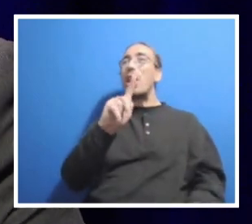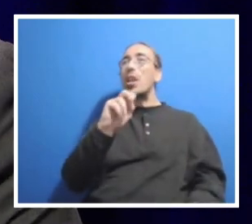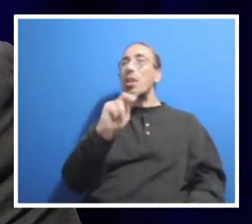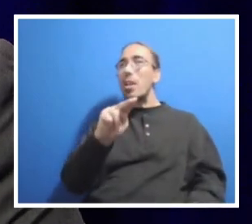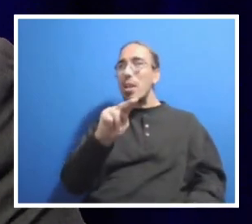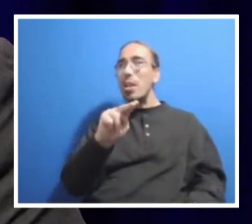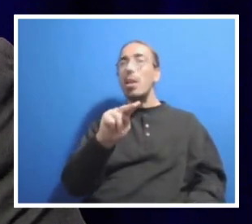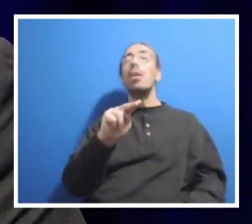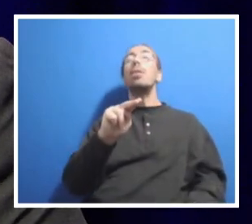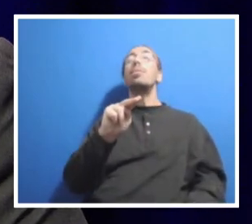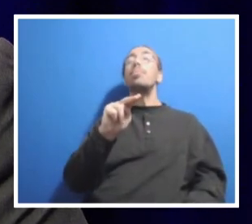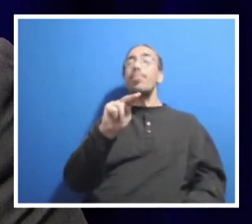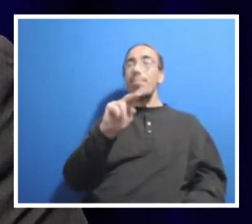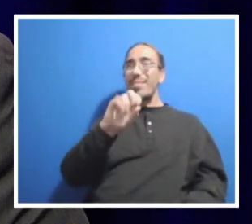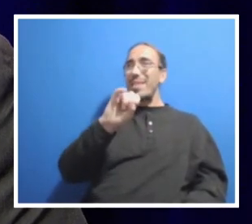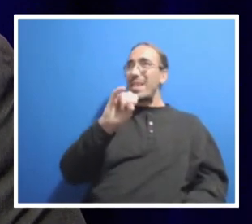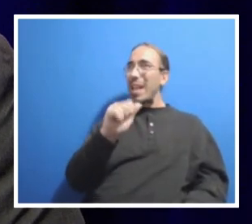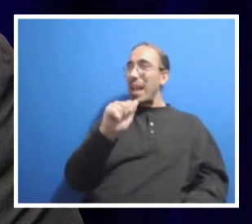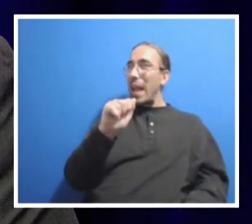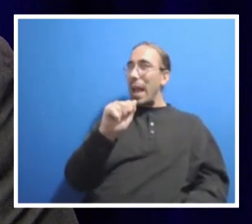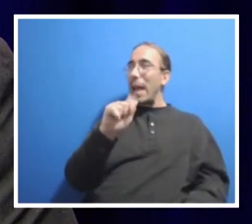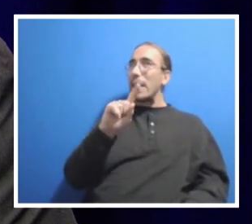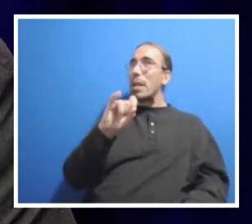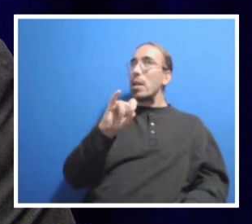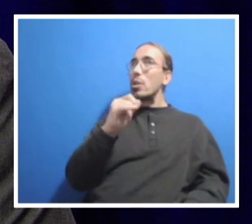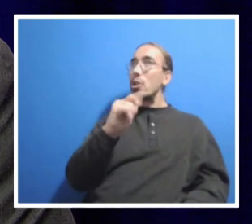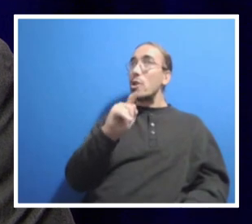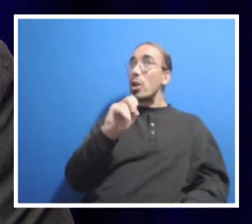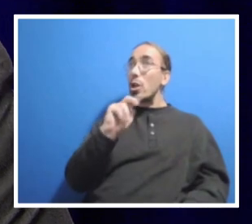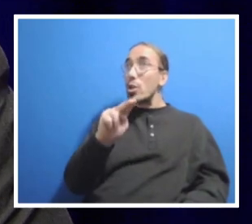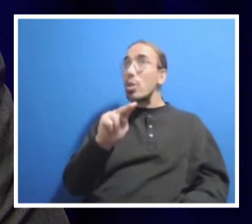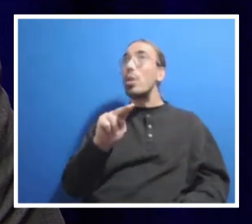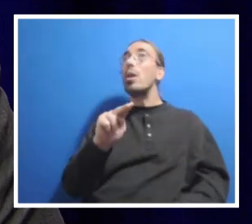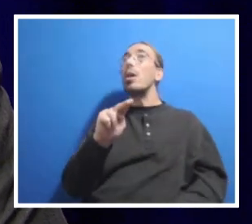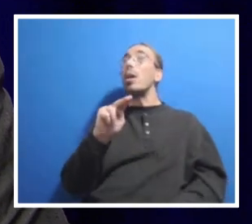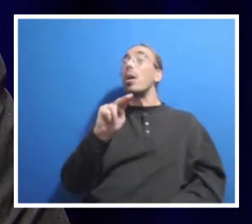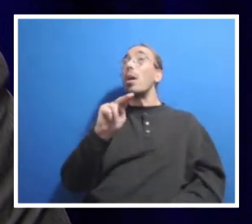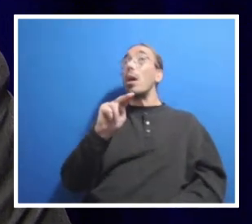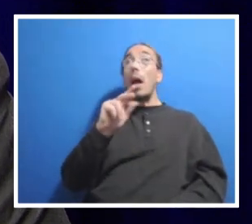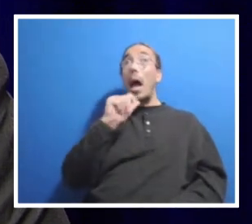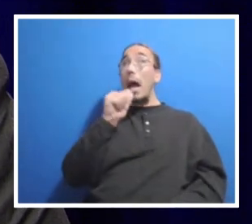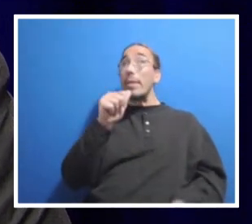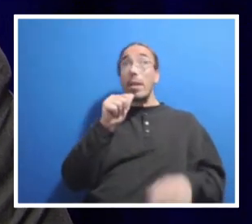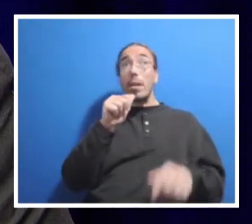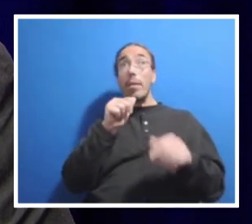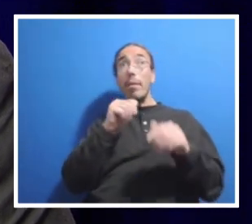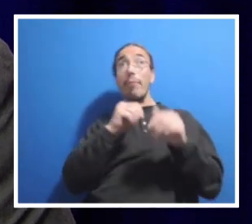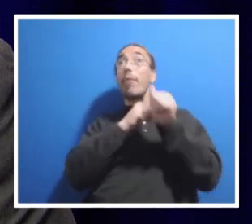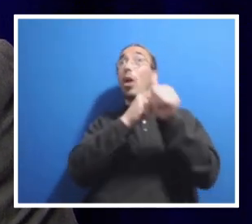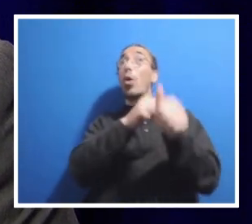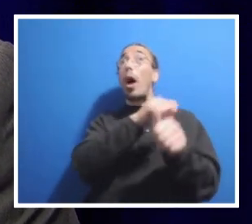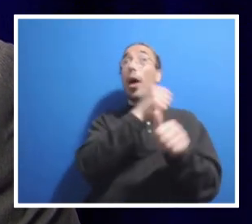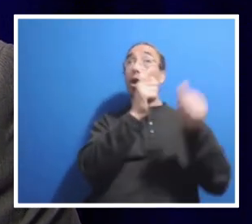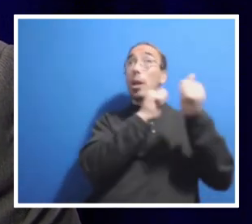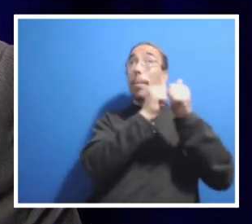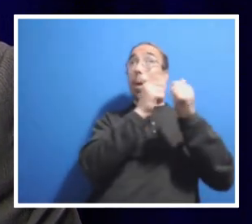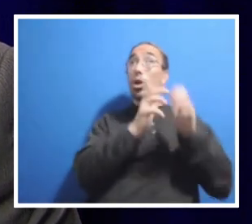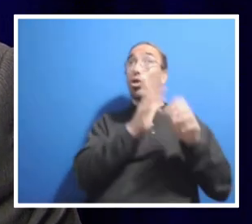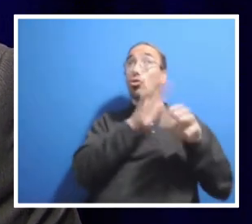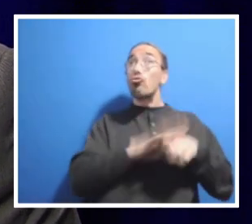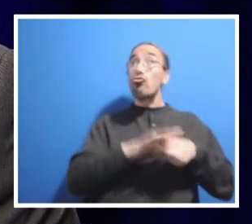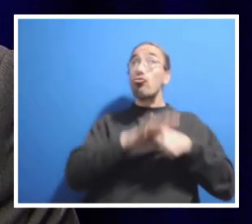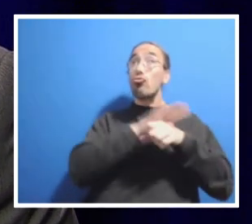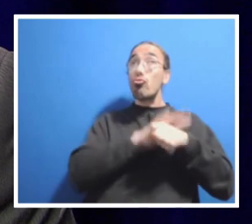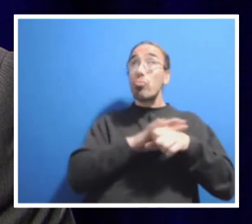saying that they feel that the salary has not kept pace with some of our competitors in the region and want to know if there are any